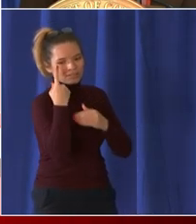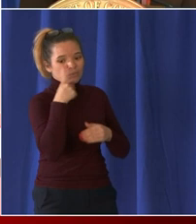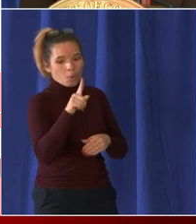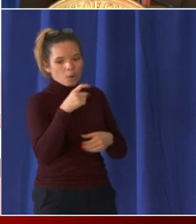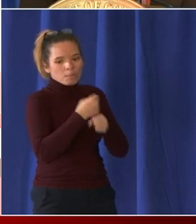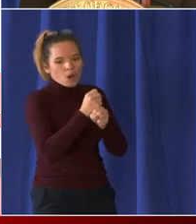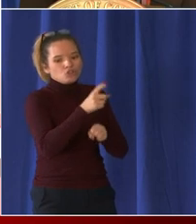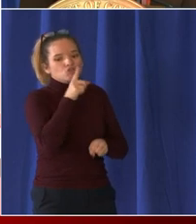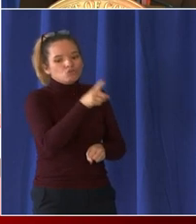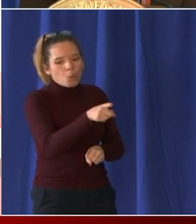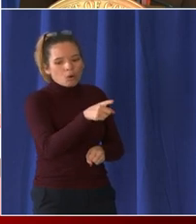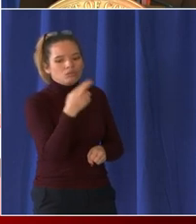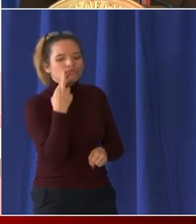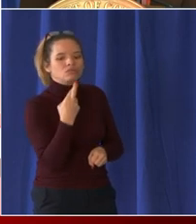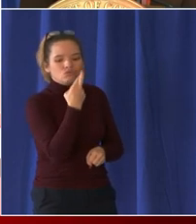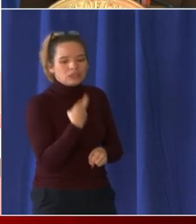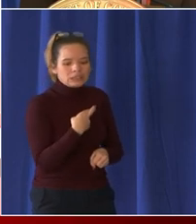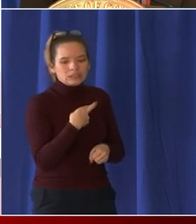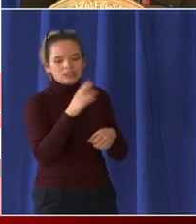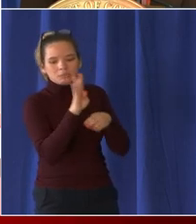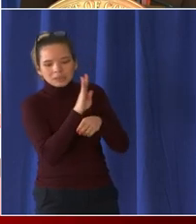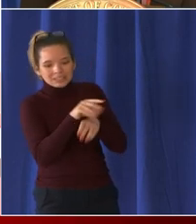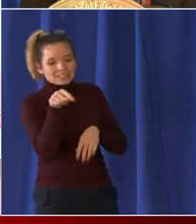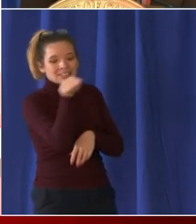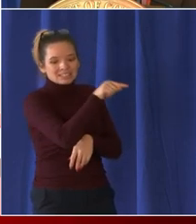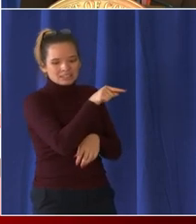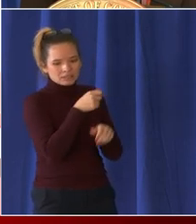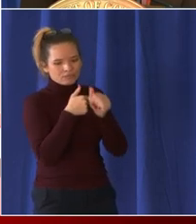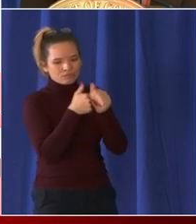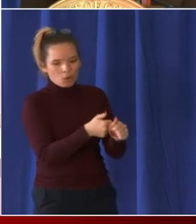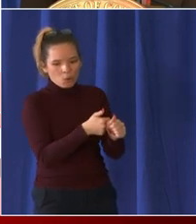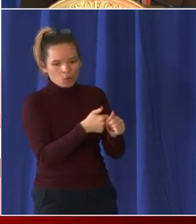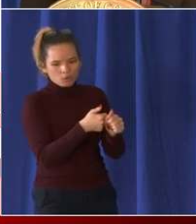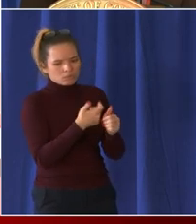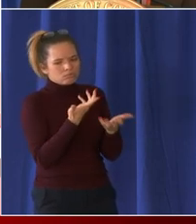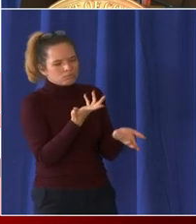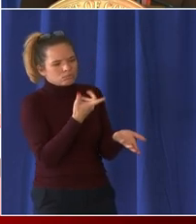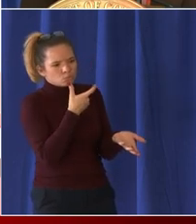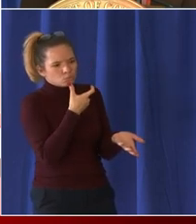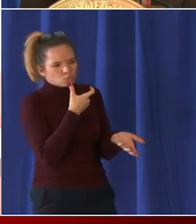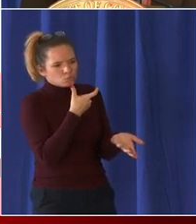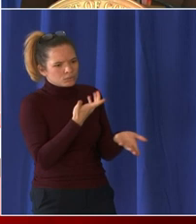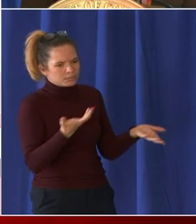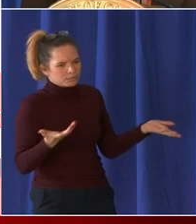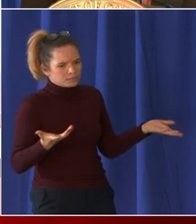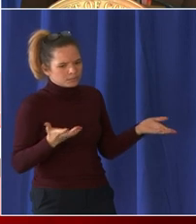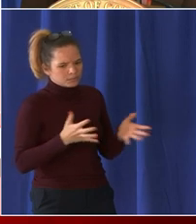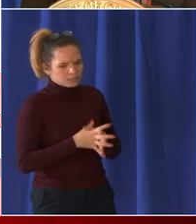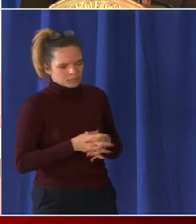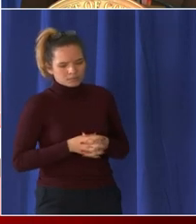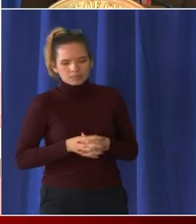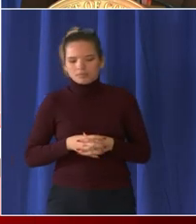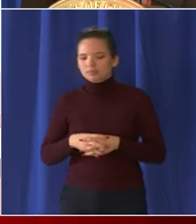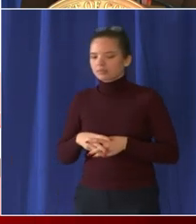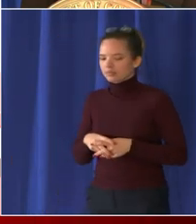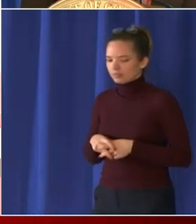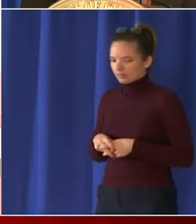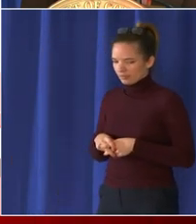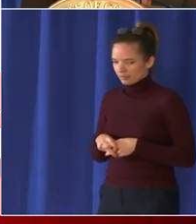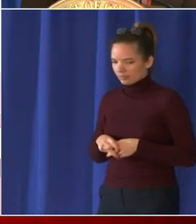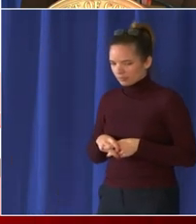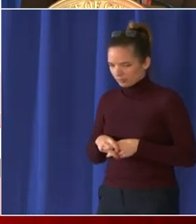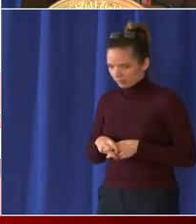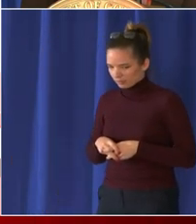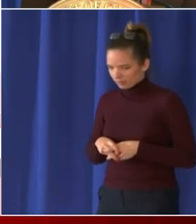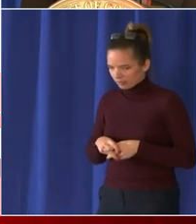um we have and let me ask um i asked one of my team members to see if it's going to be a